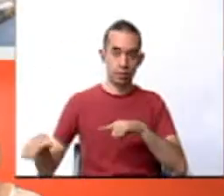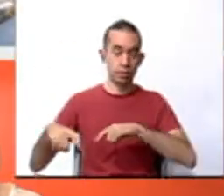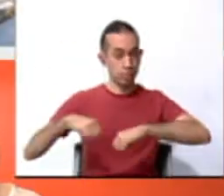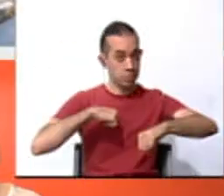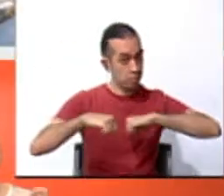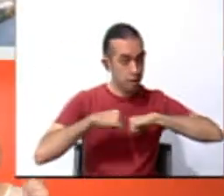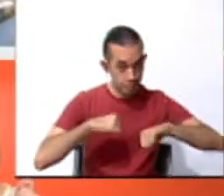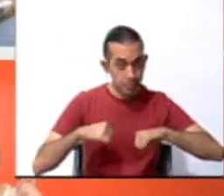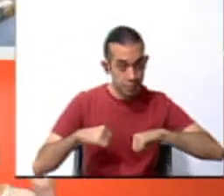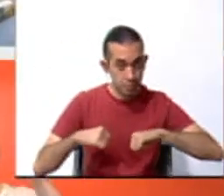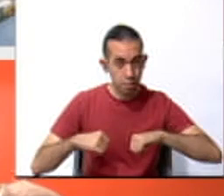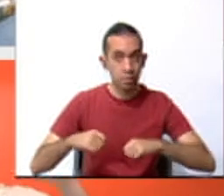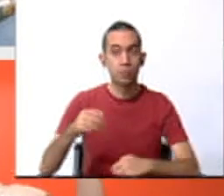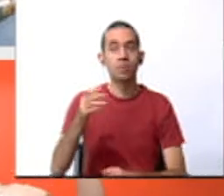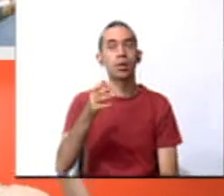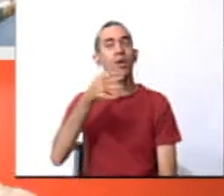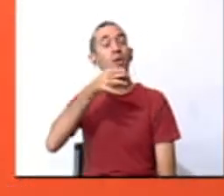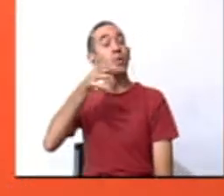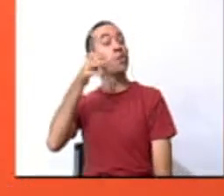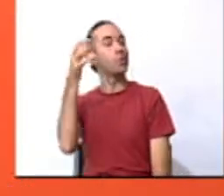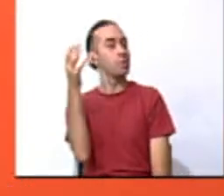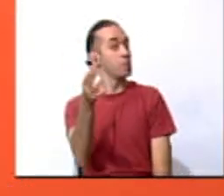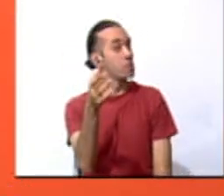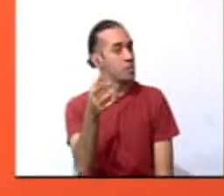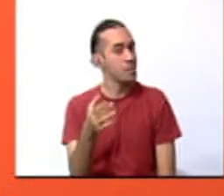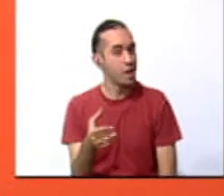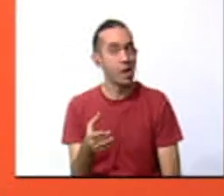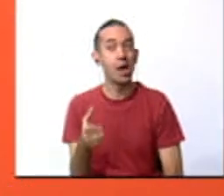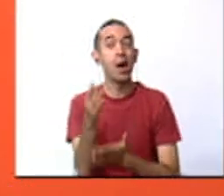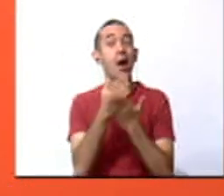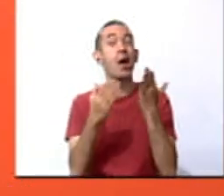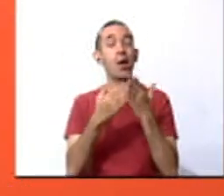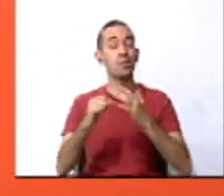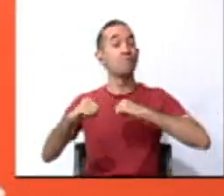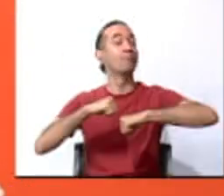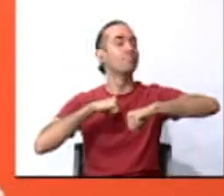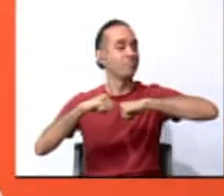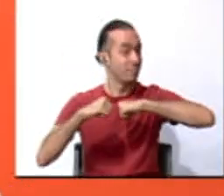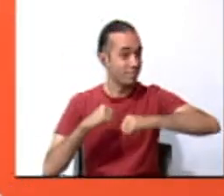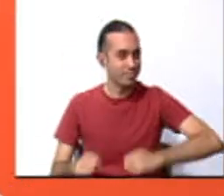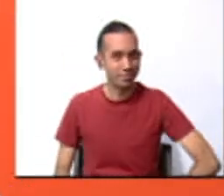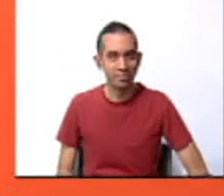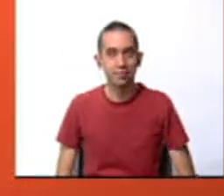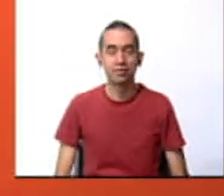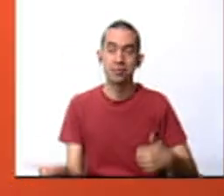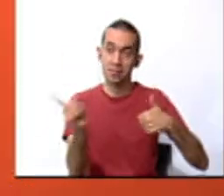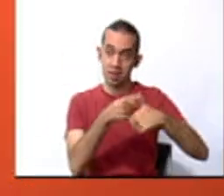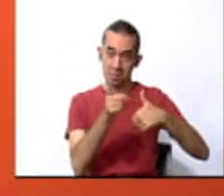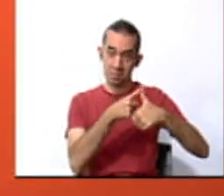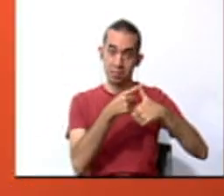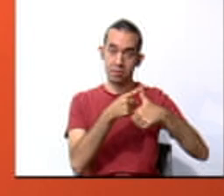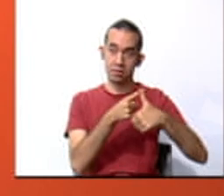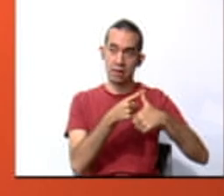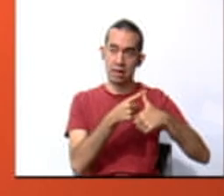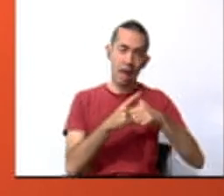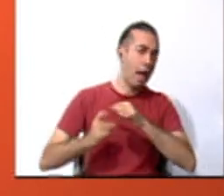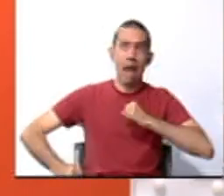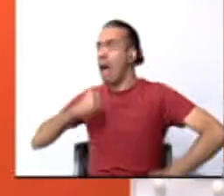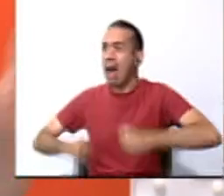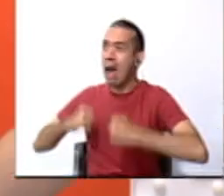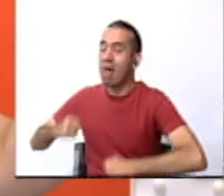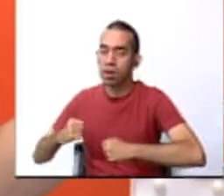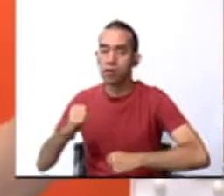here's some tips in case there is an earthquake. First, don't run.